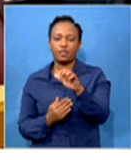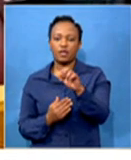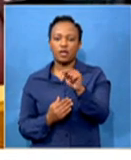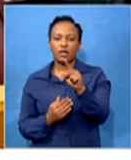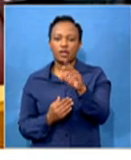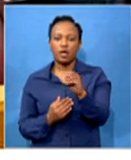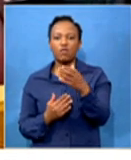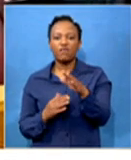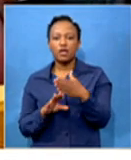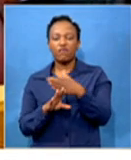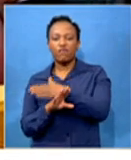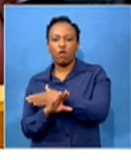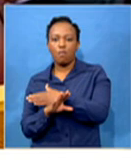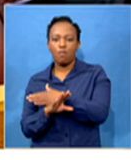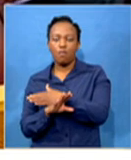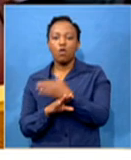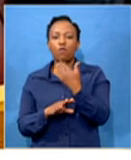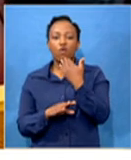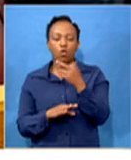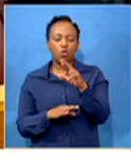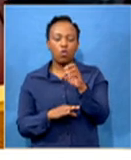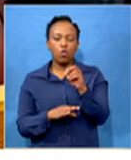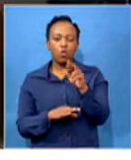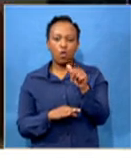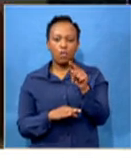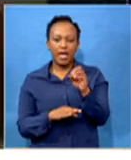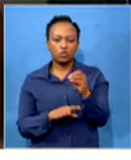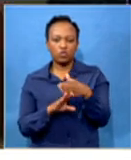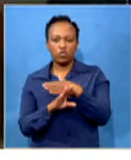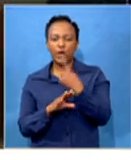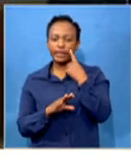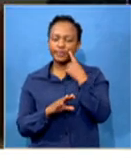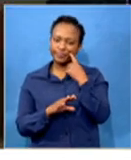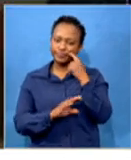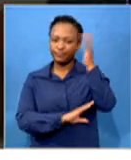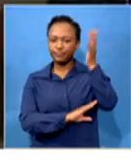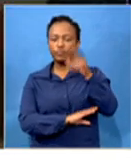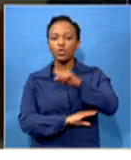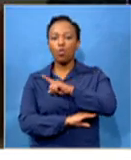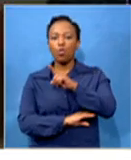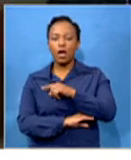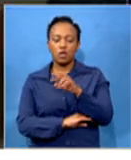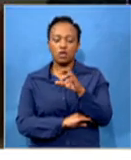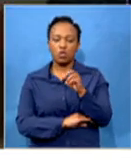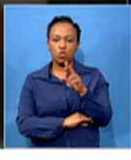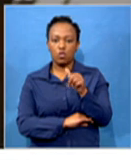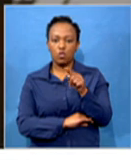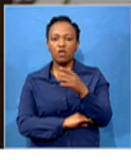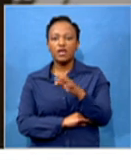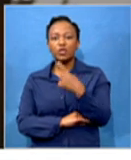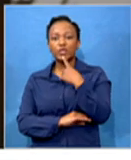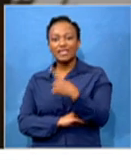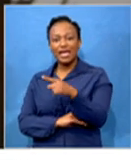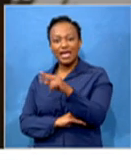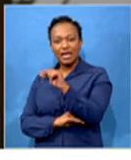IPAD head Robert McBride's testimony. In April last year, McBride told the Commission that Ngleko illegally